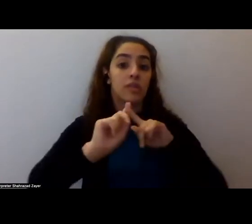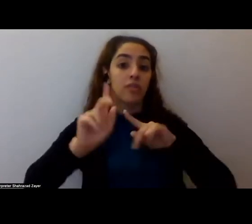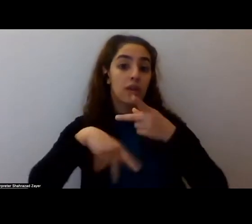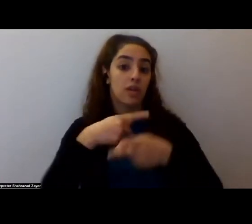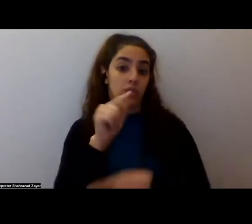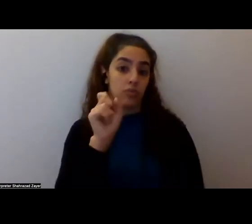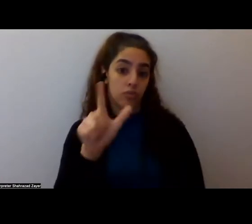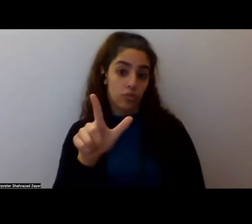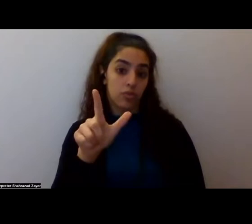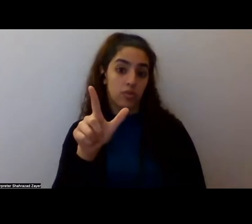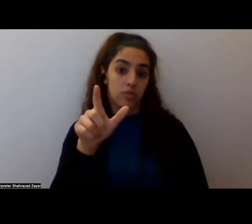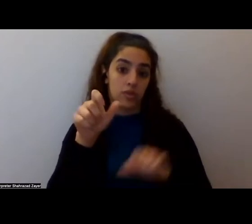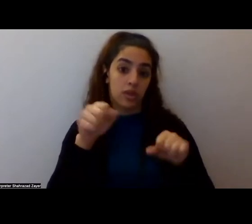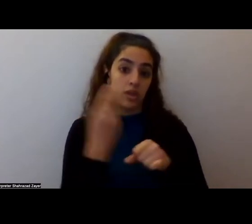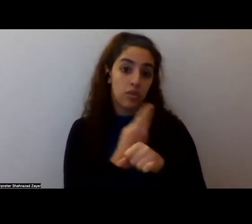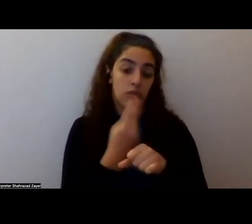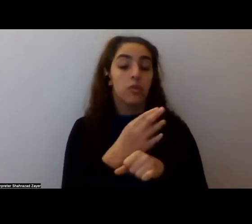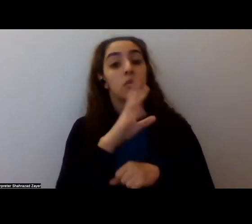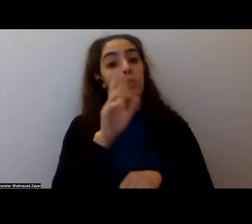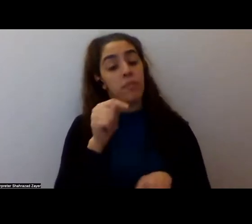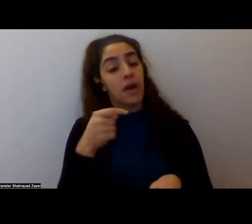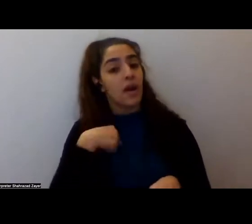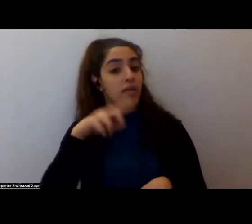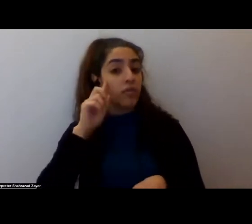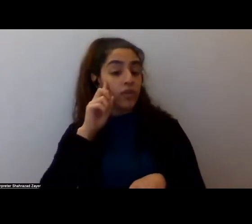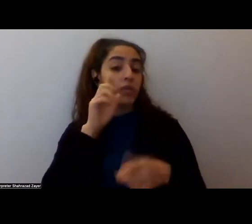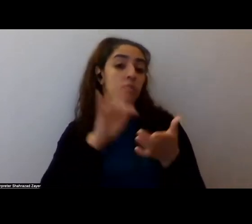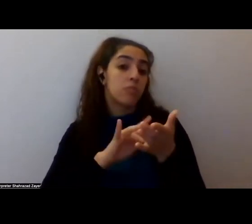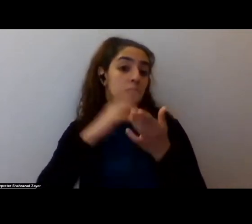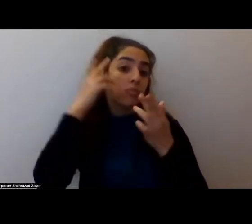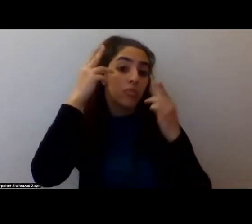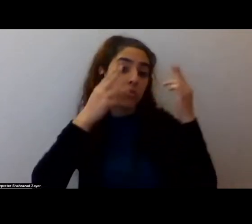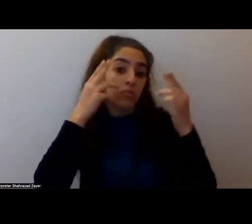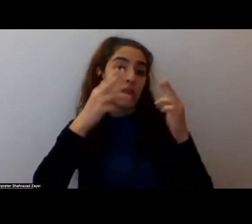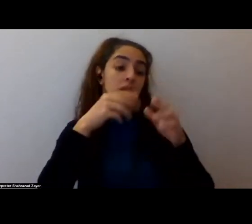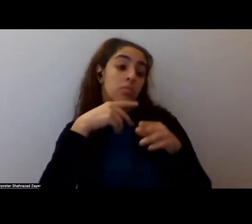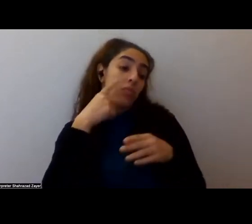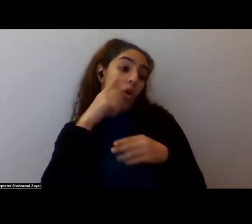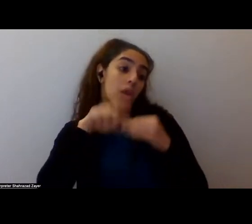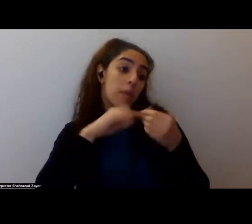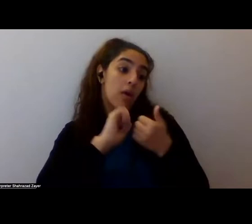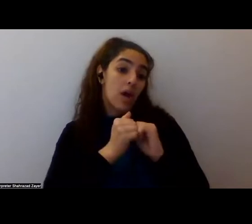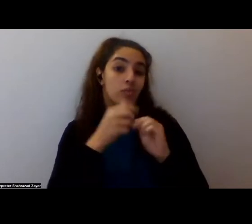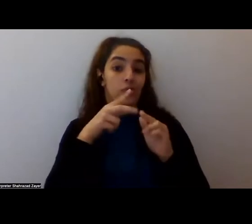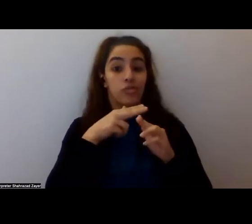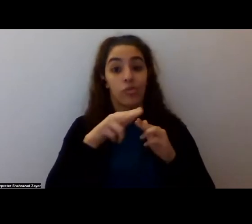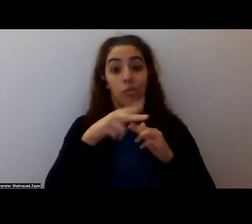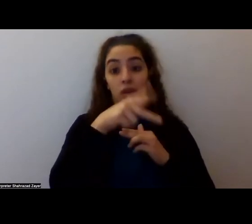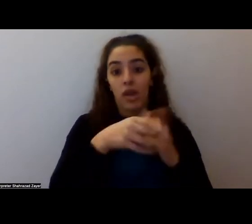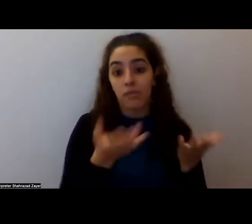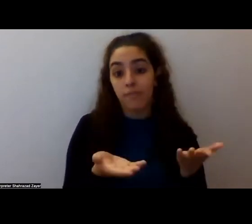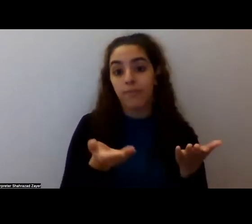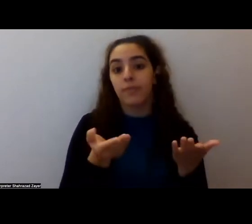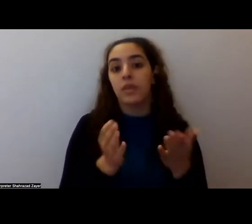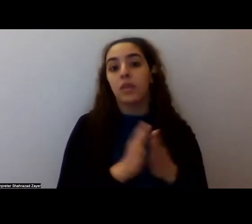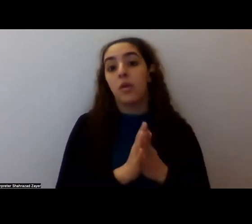heard the argument calling it a shortcut. Um, and I mean, yeah, one thing that it's important is, is valuable